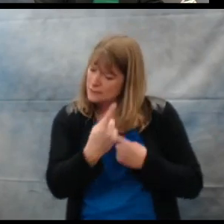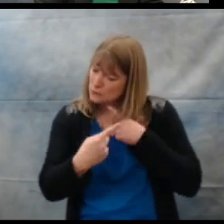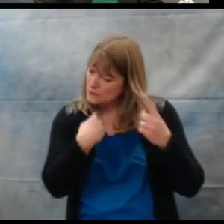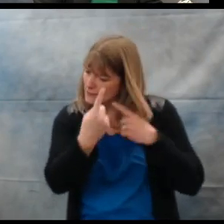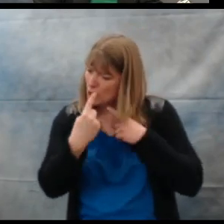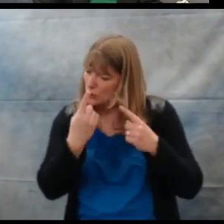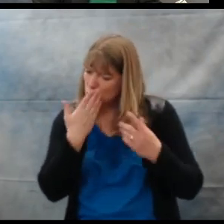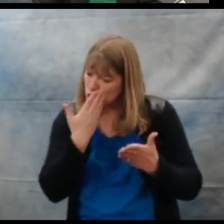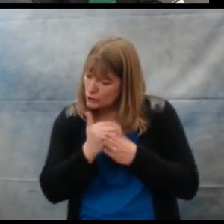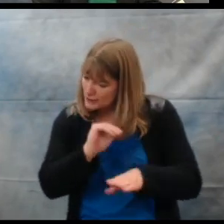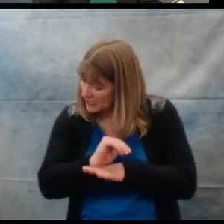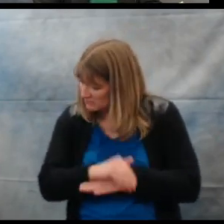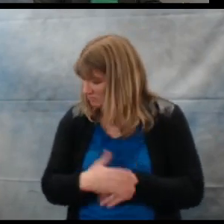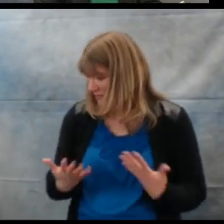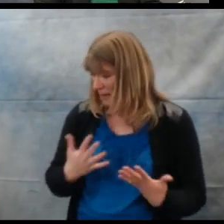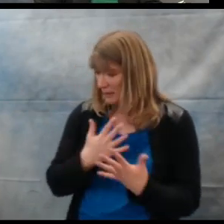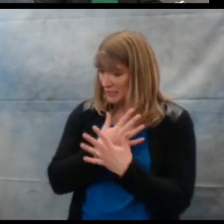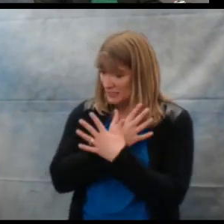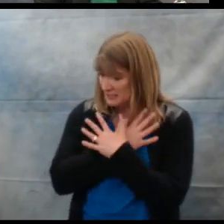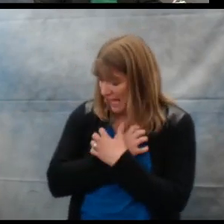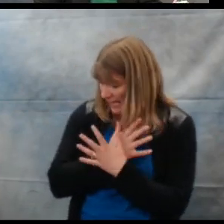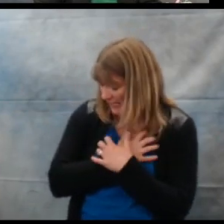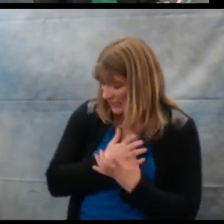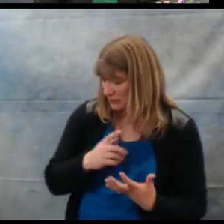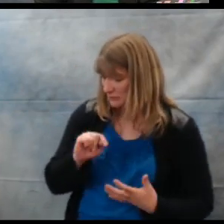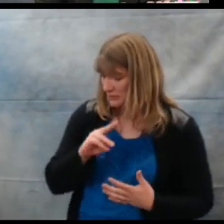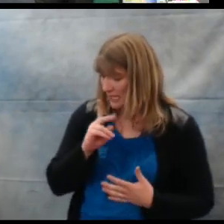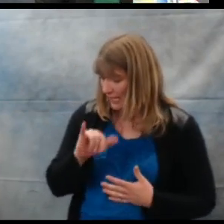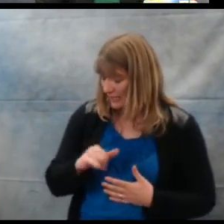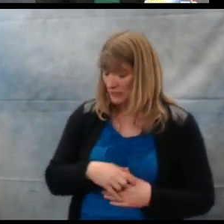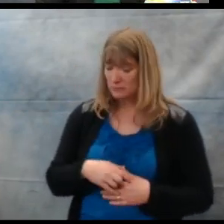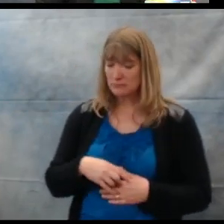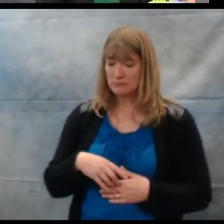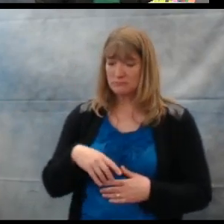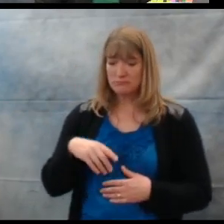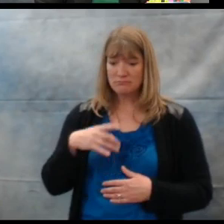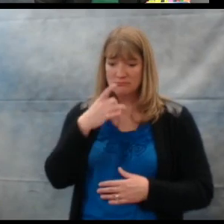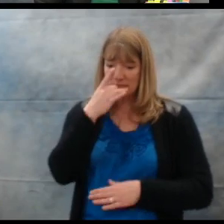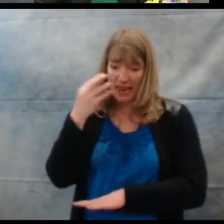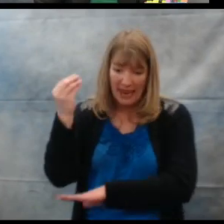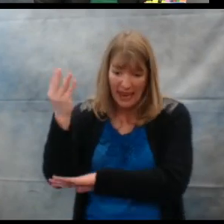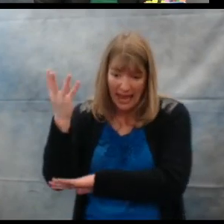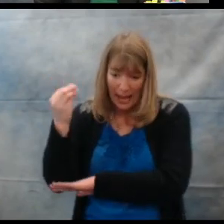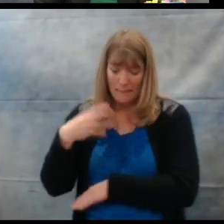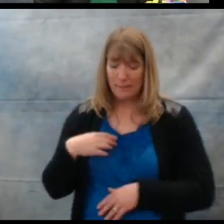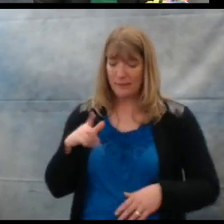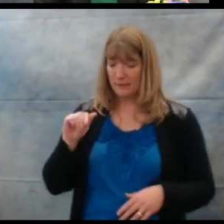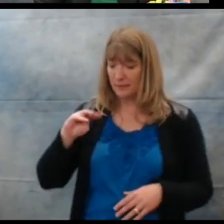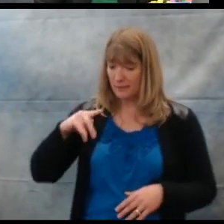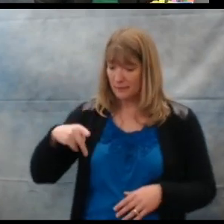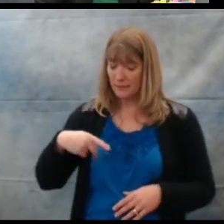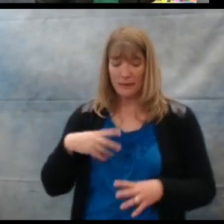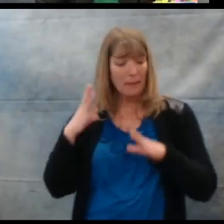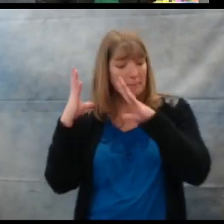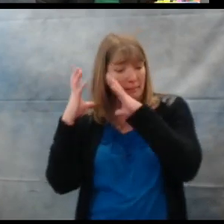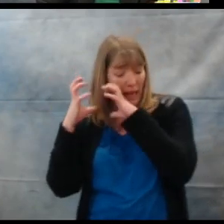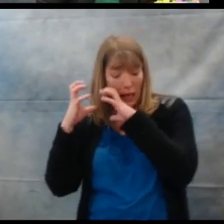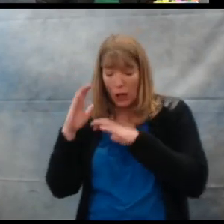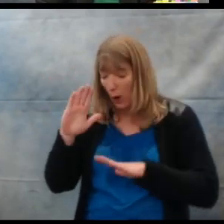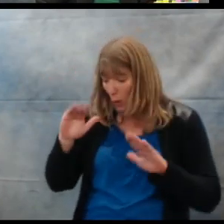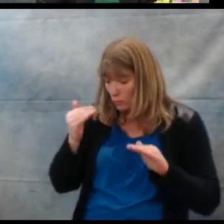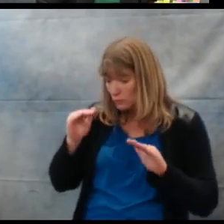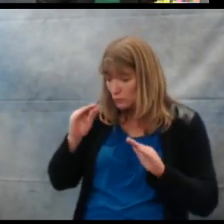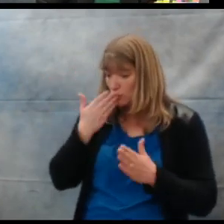say goodnight to. Goodnight to Teddy. Goodnight to the lamp. Goodnight to the pillow.